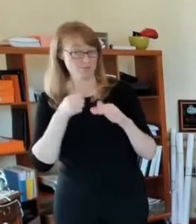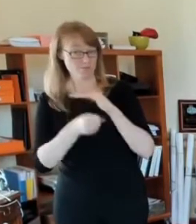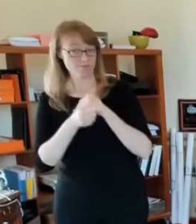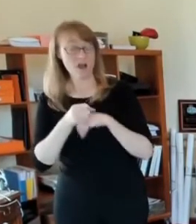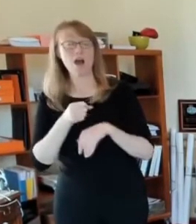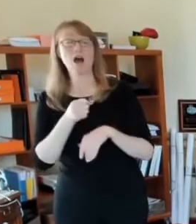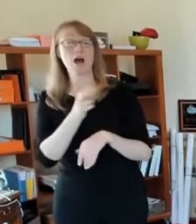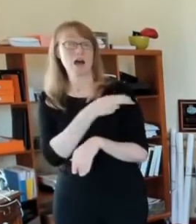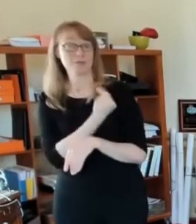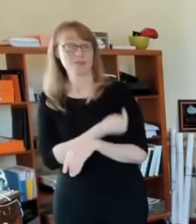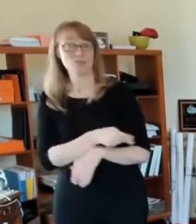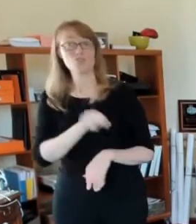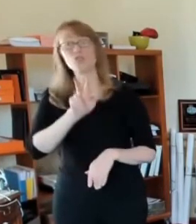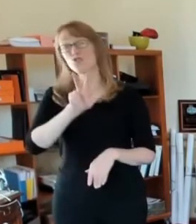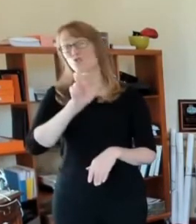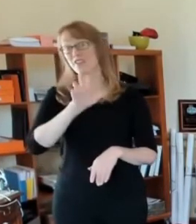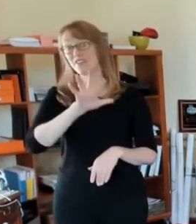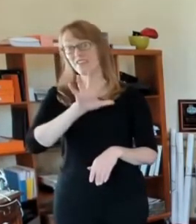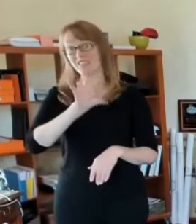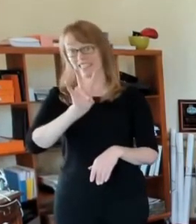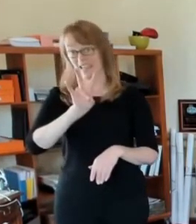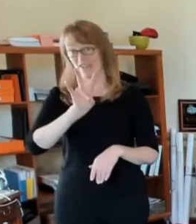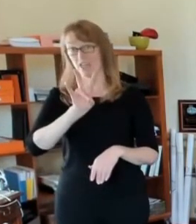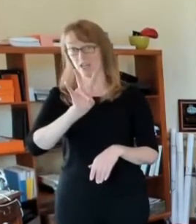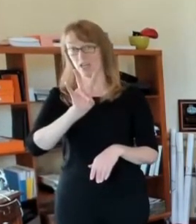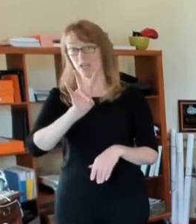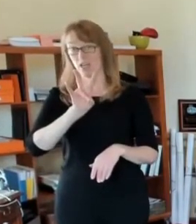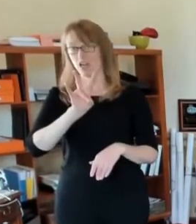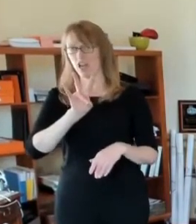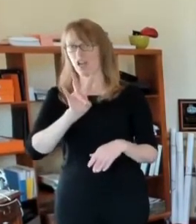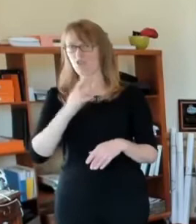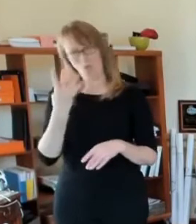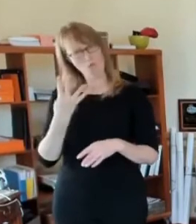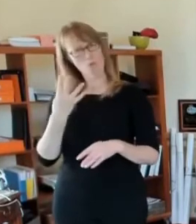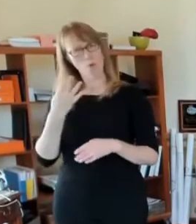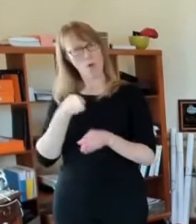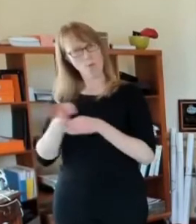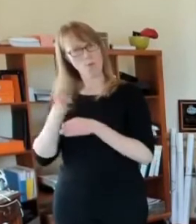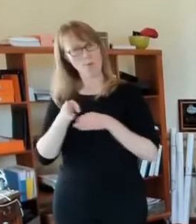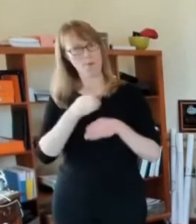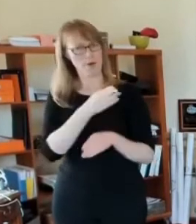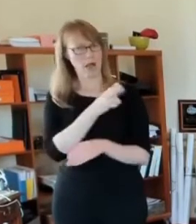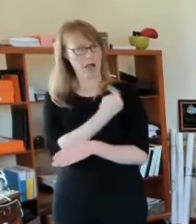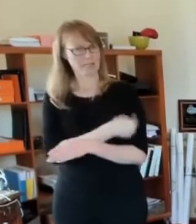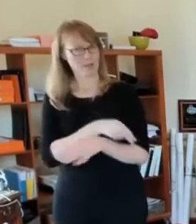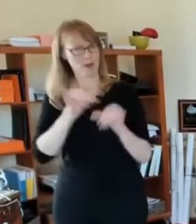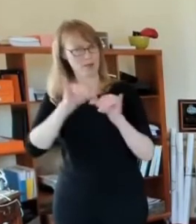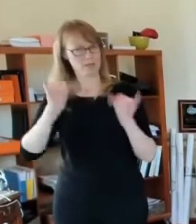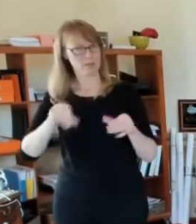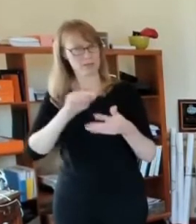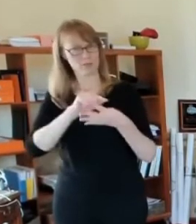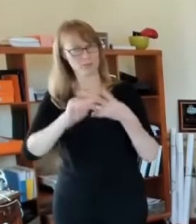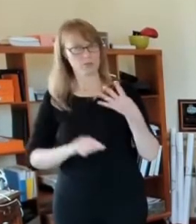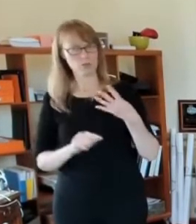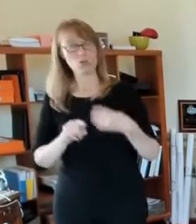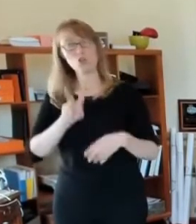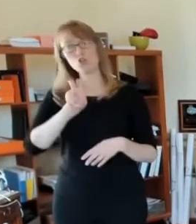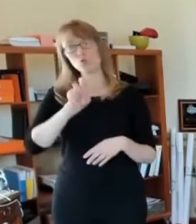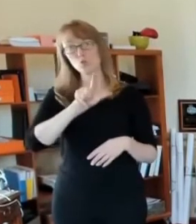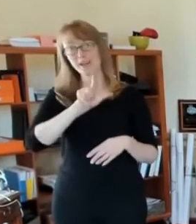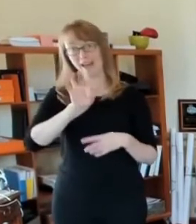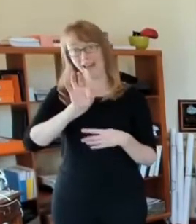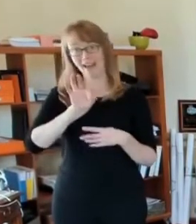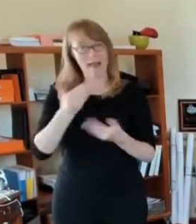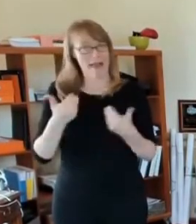of the 357 in hospitals in the region, 229 are confirmed COVID and